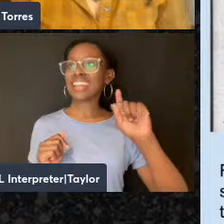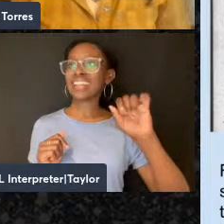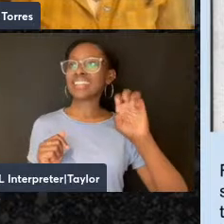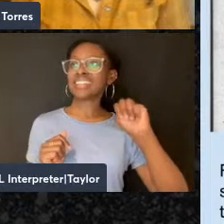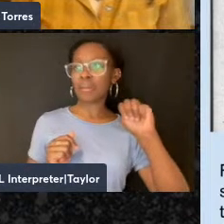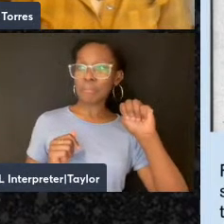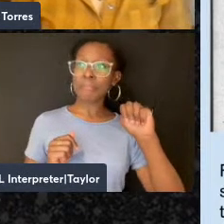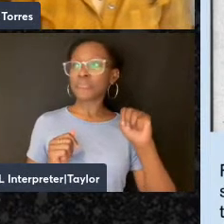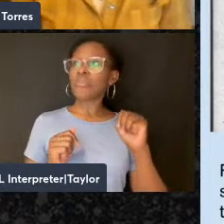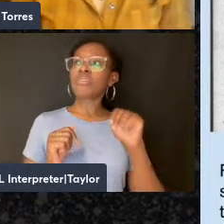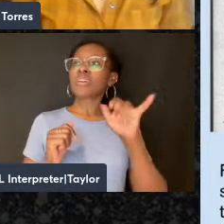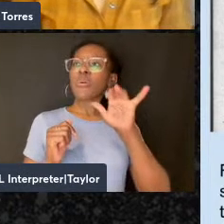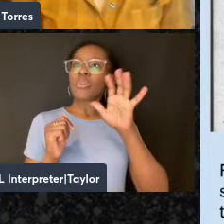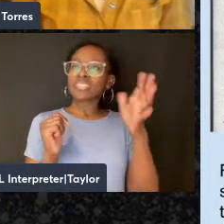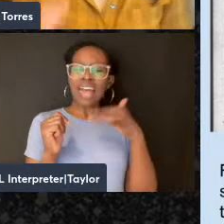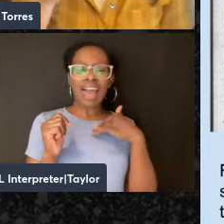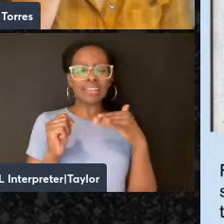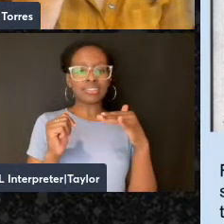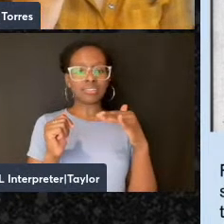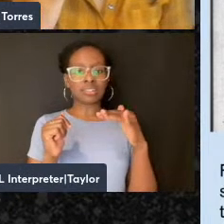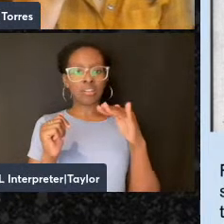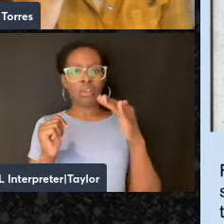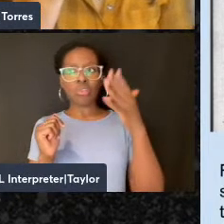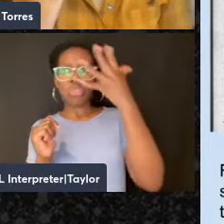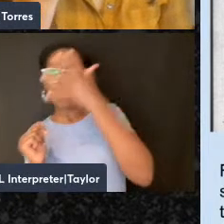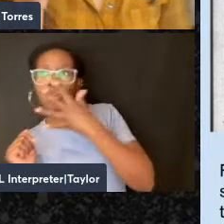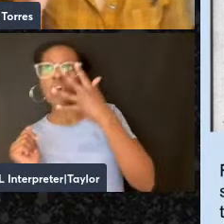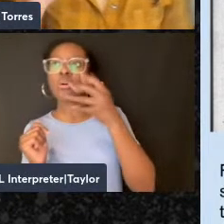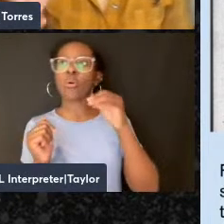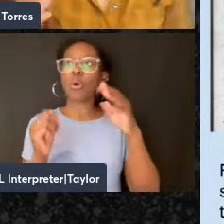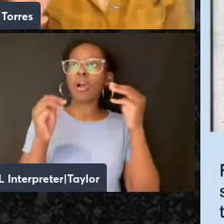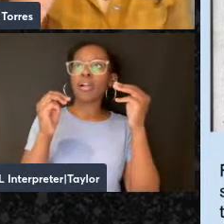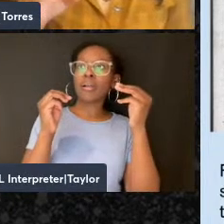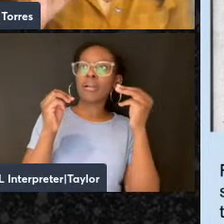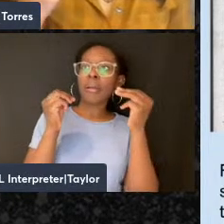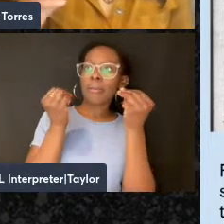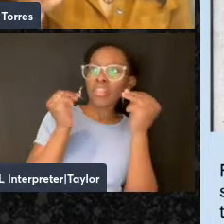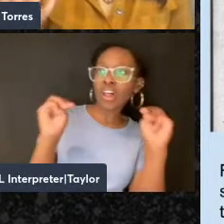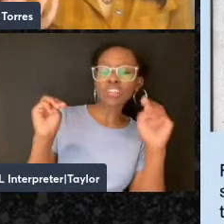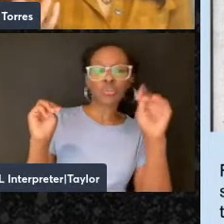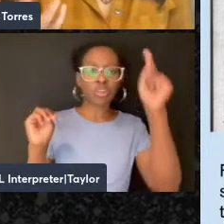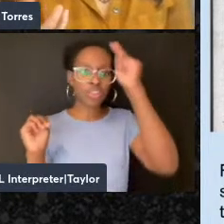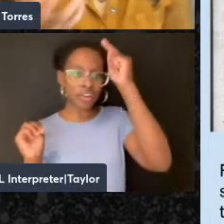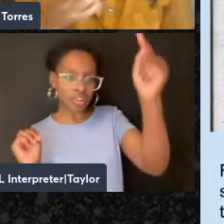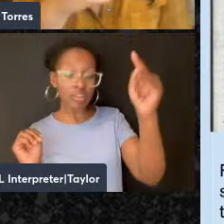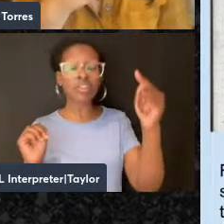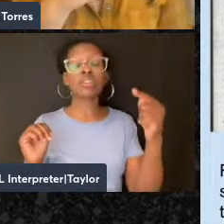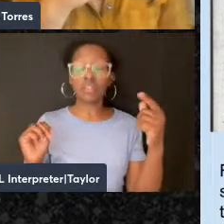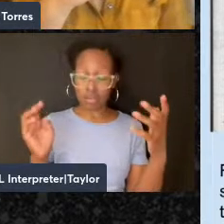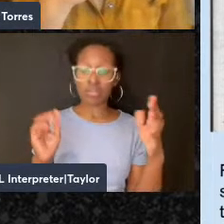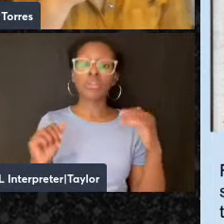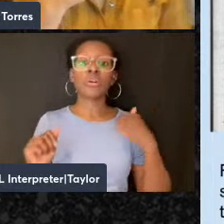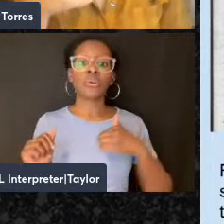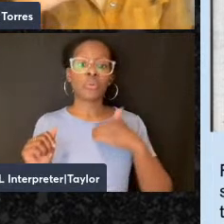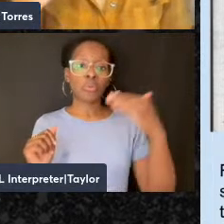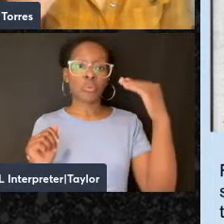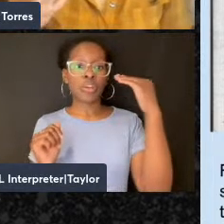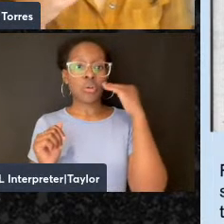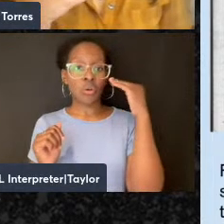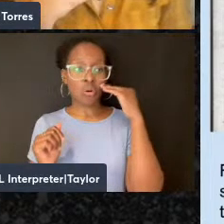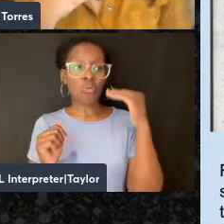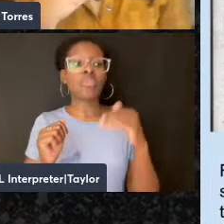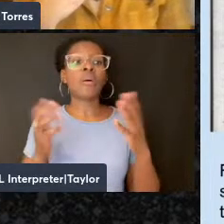theoretically? And and we argue that translation and anarchism hold many resonances. One is that